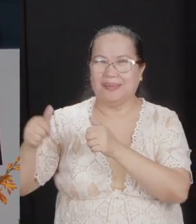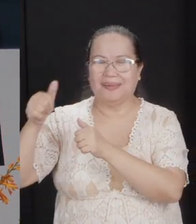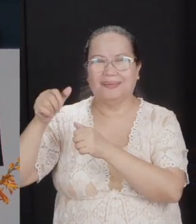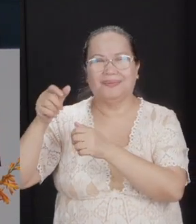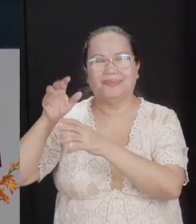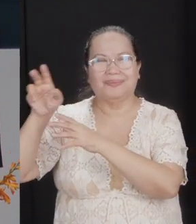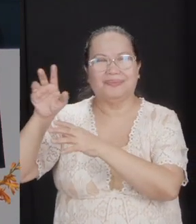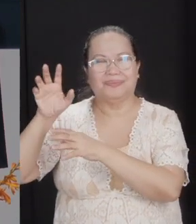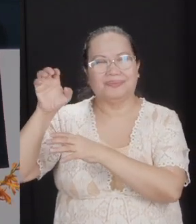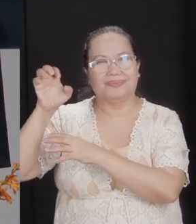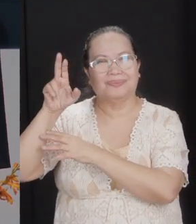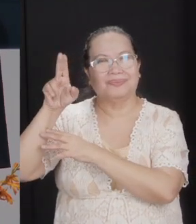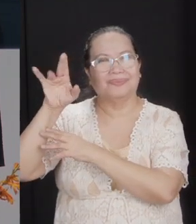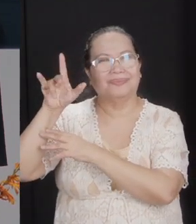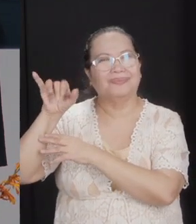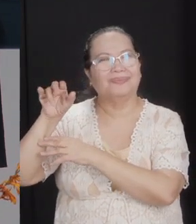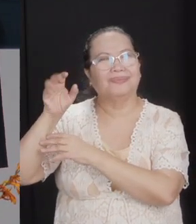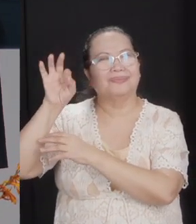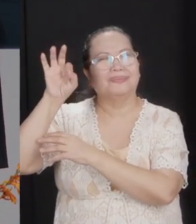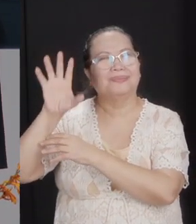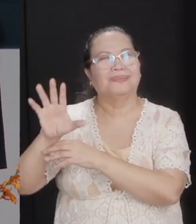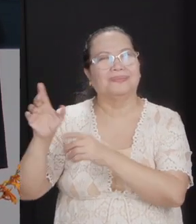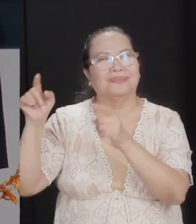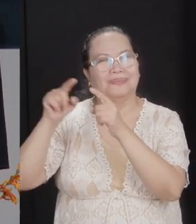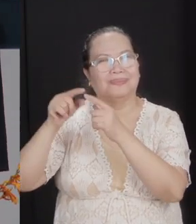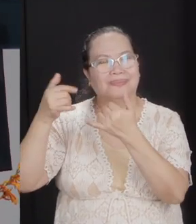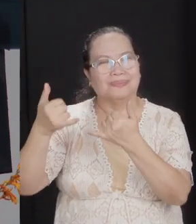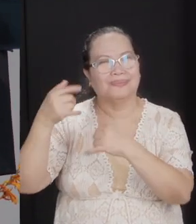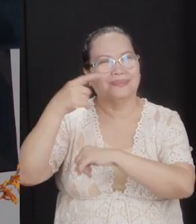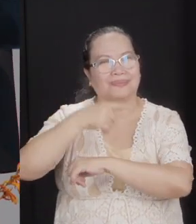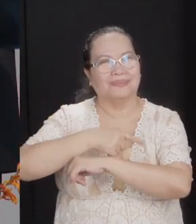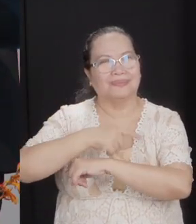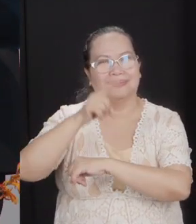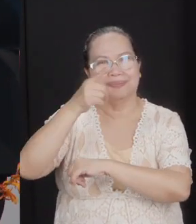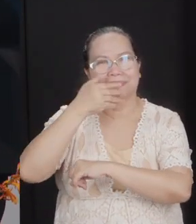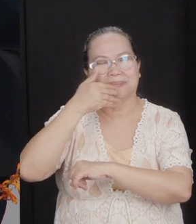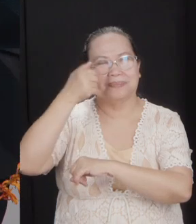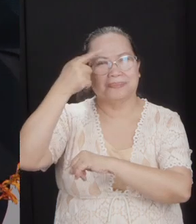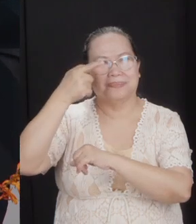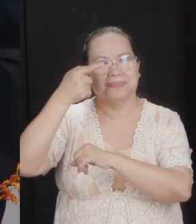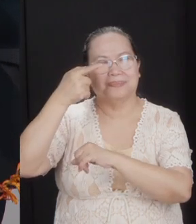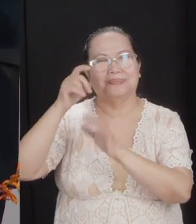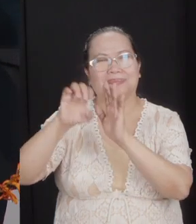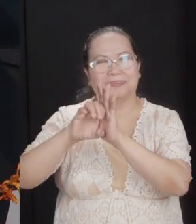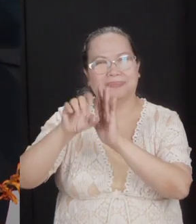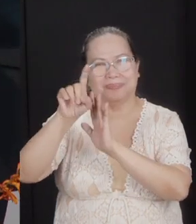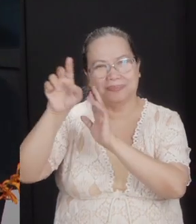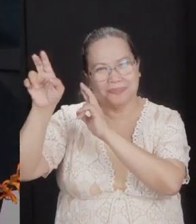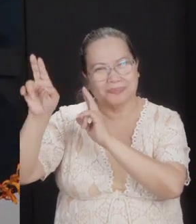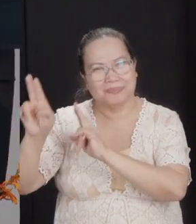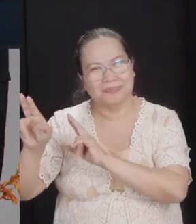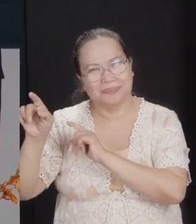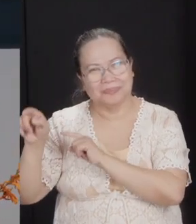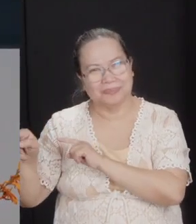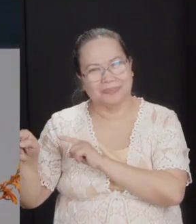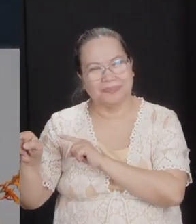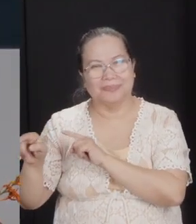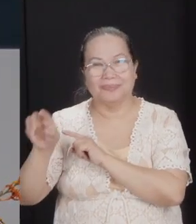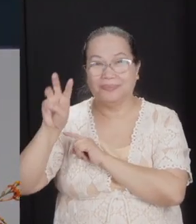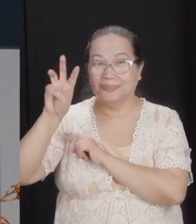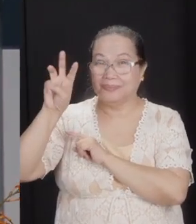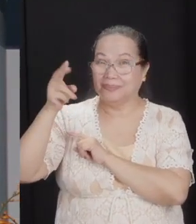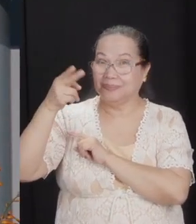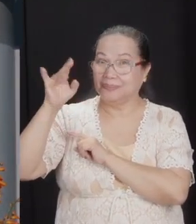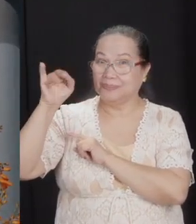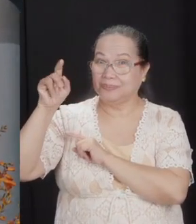him a eulogy, a sermon, that until today is one of the best examples of how to honor someone. And Whitfield, when he was